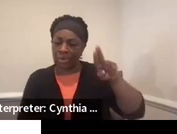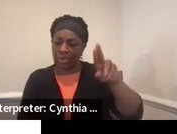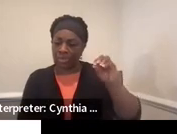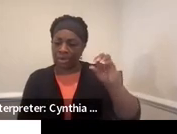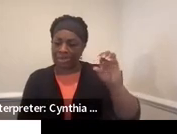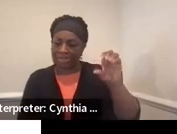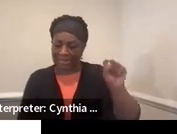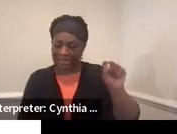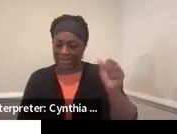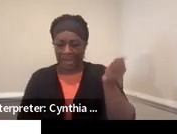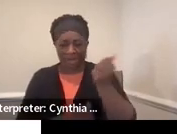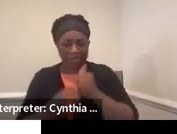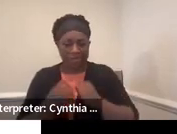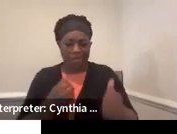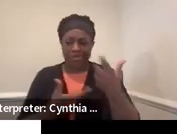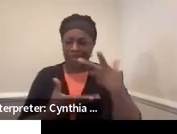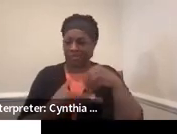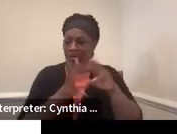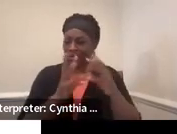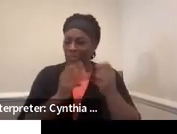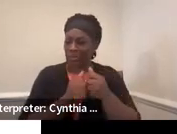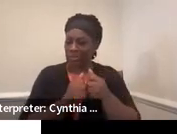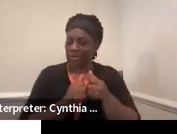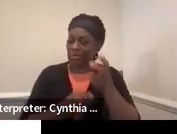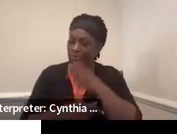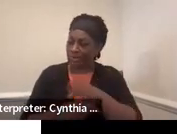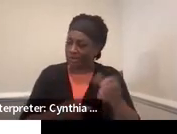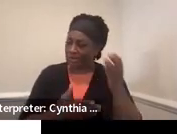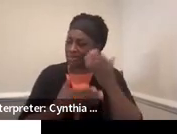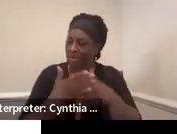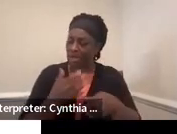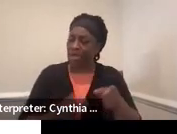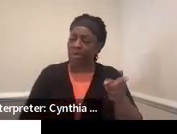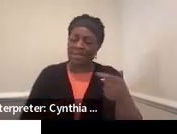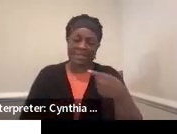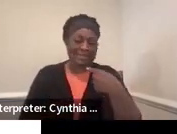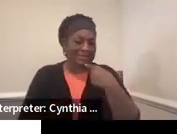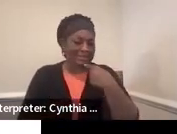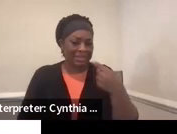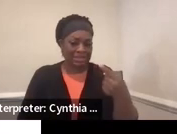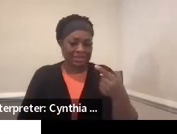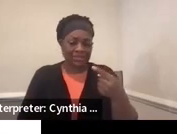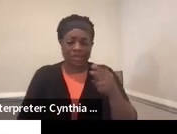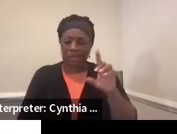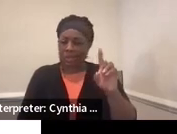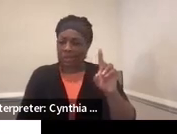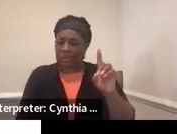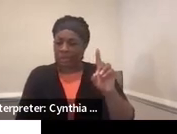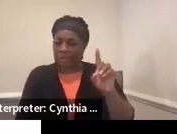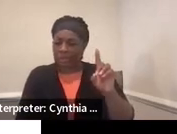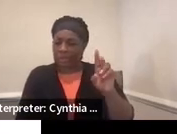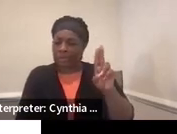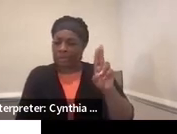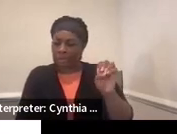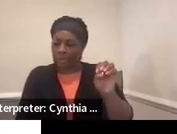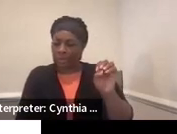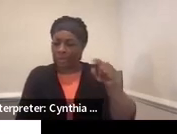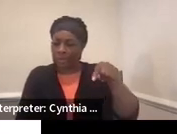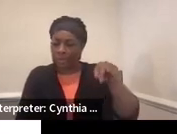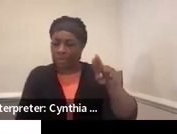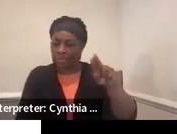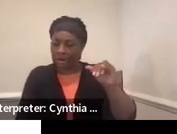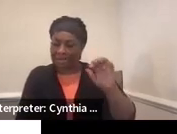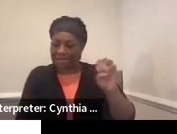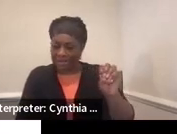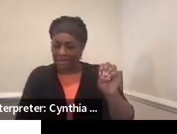that I have attended of his with transition pieces is that due process with transition is